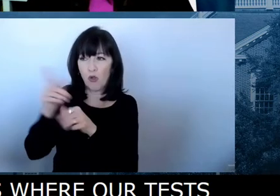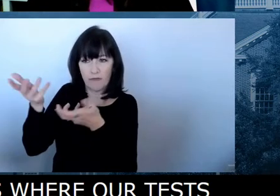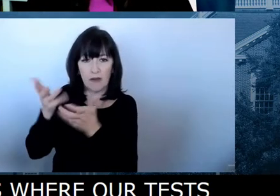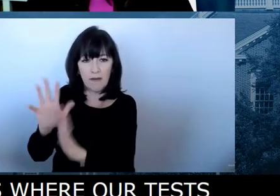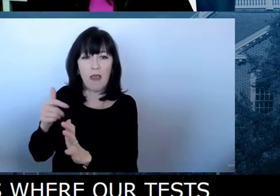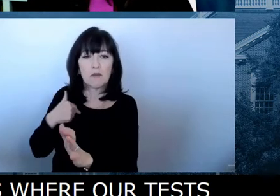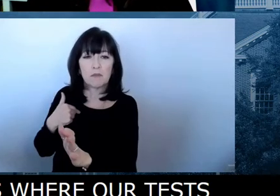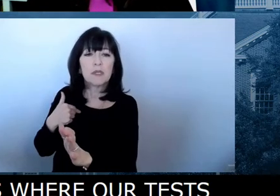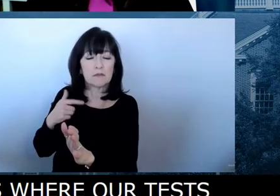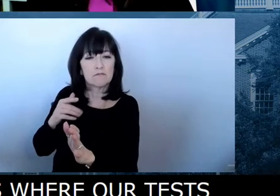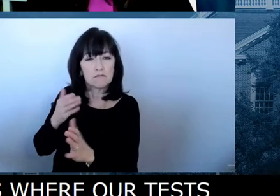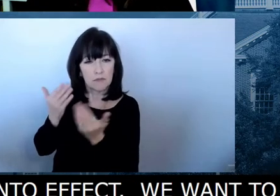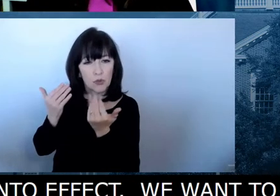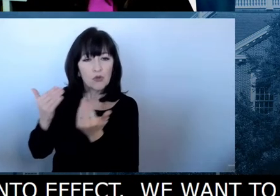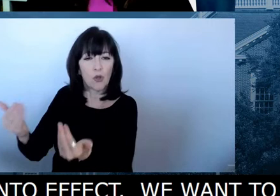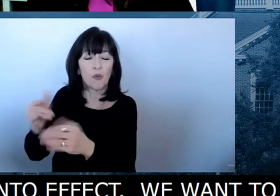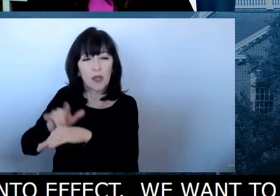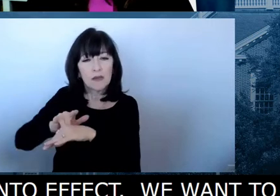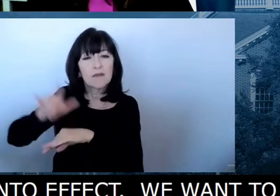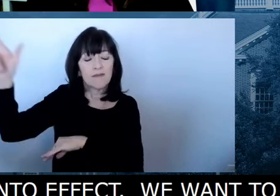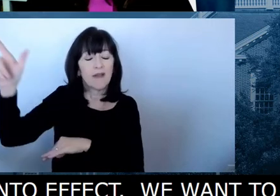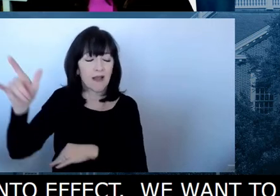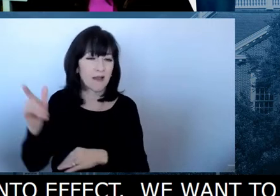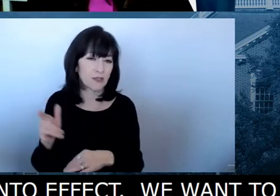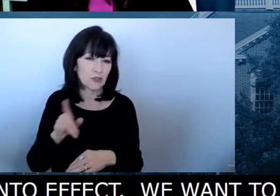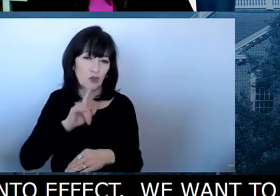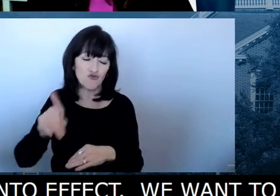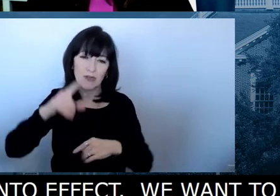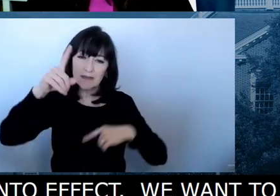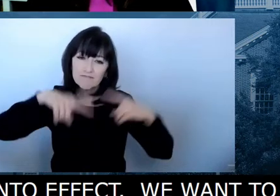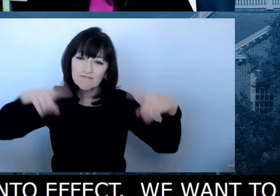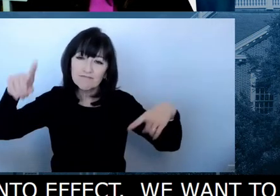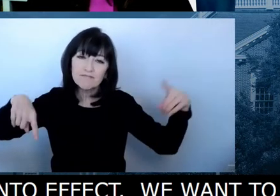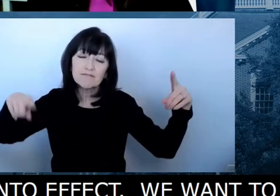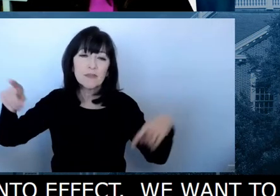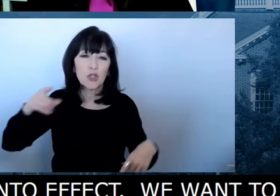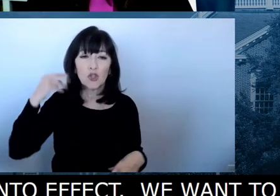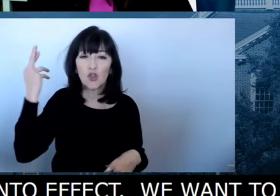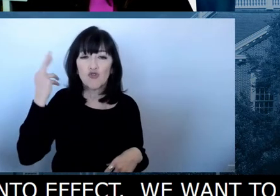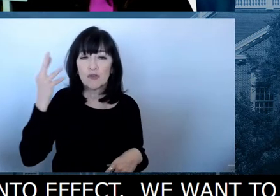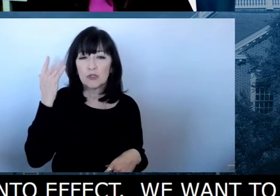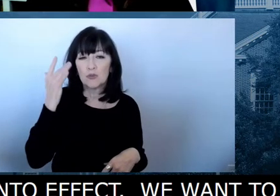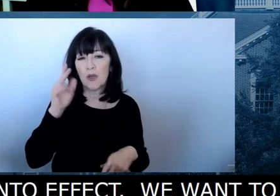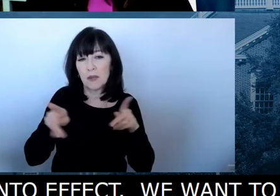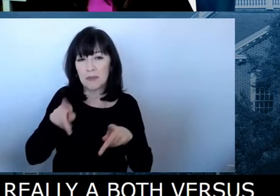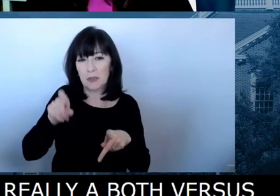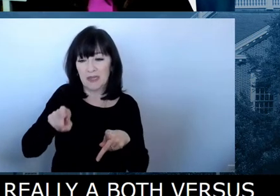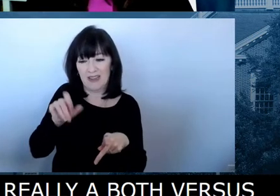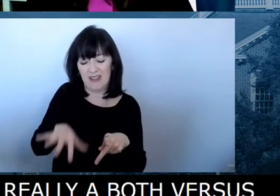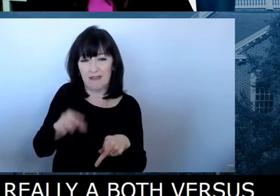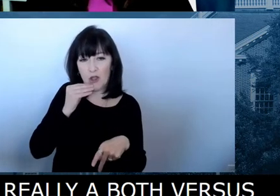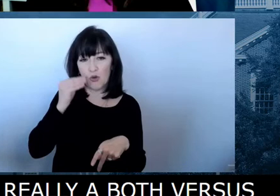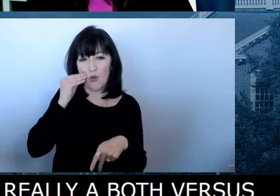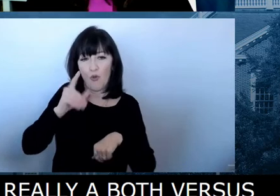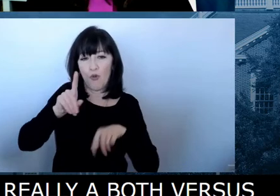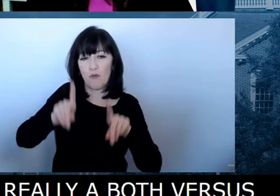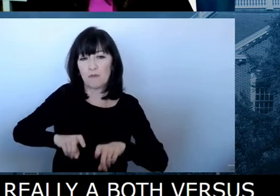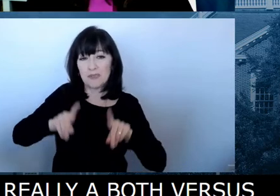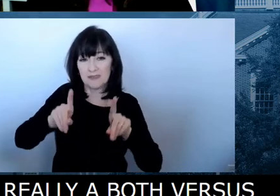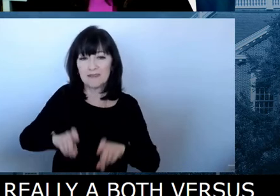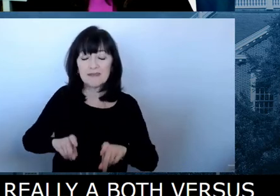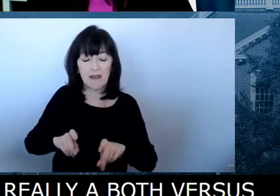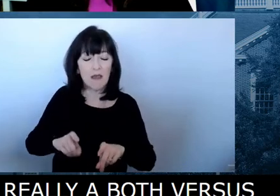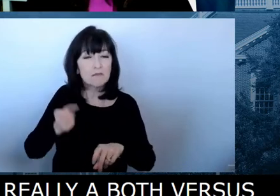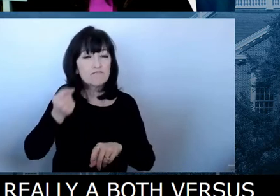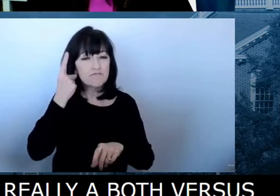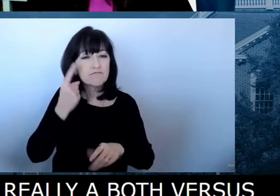versus an either, or, um, and again, a very important toolkit for helping individuals, um, understand their